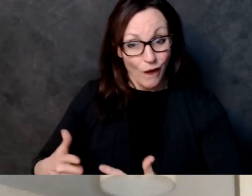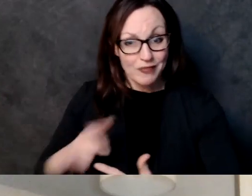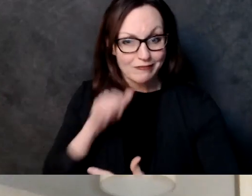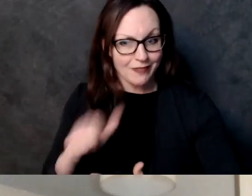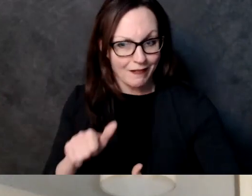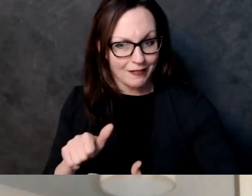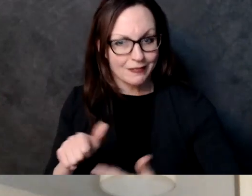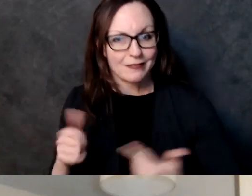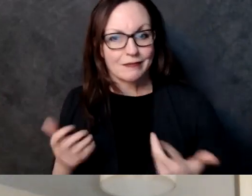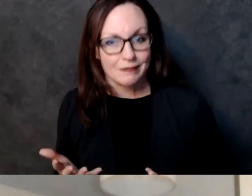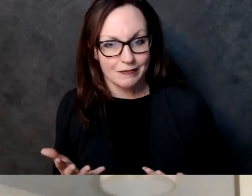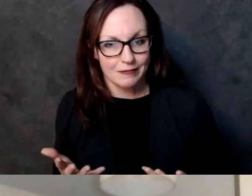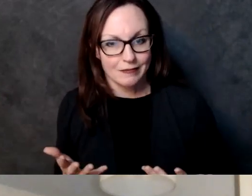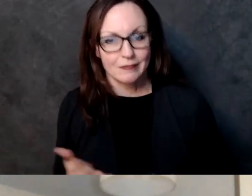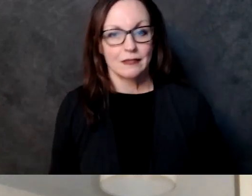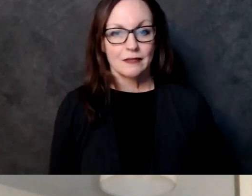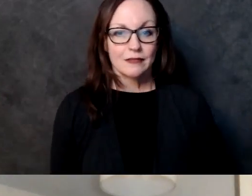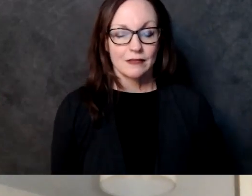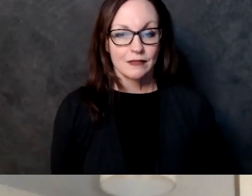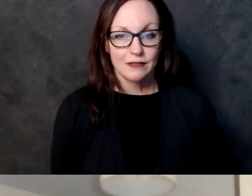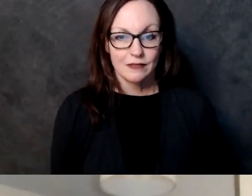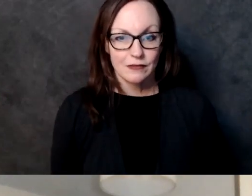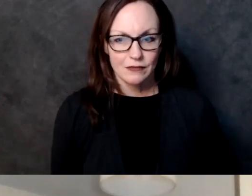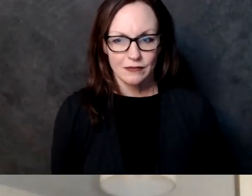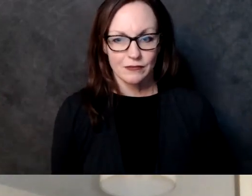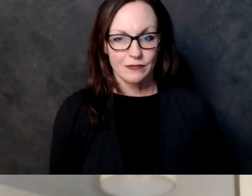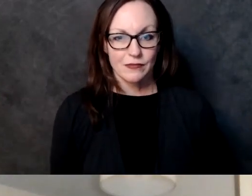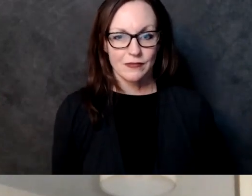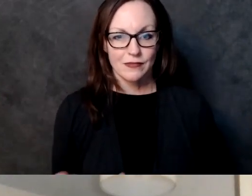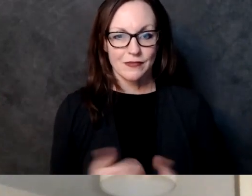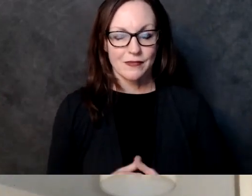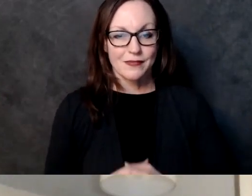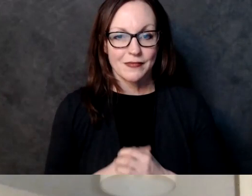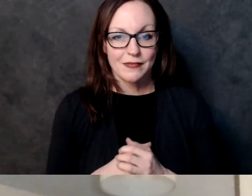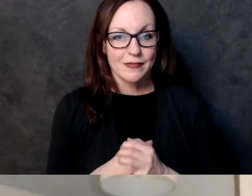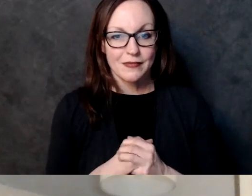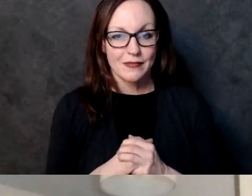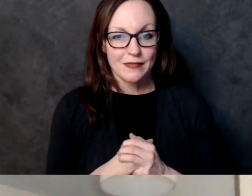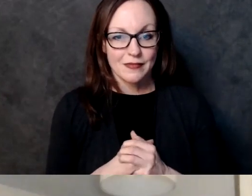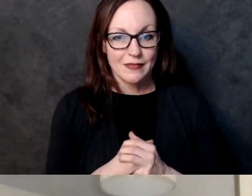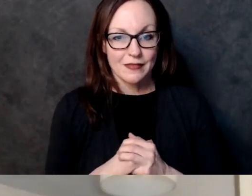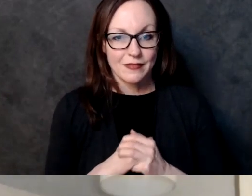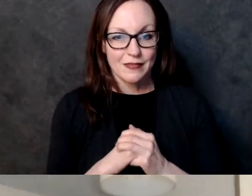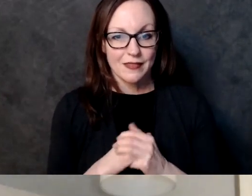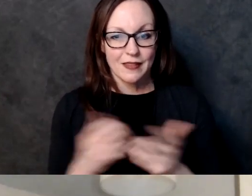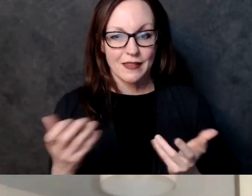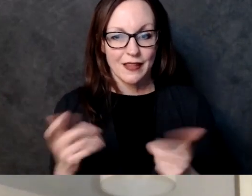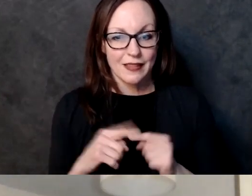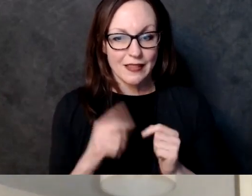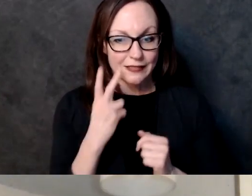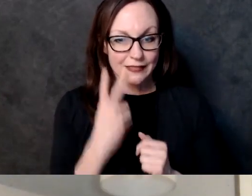that way we'll try and get to those if we if we have time at the end though um so jumping into the questions covid